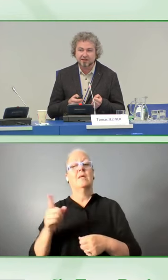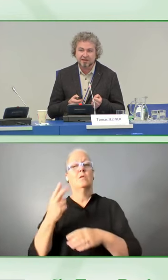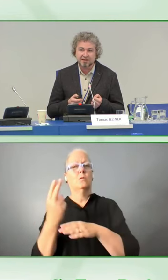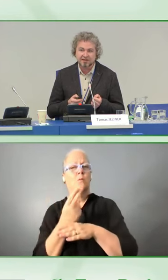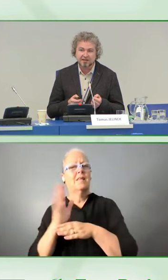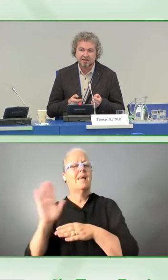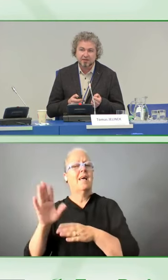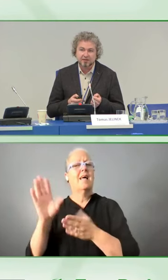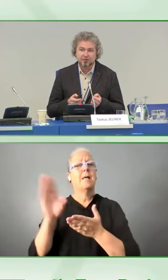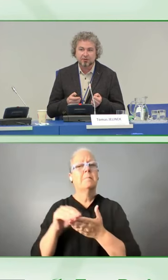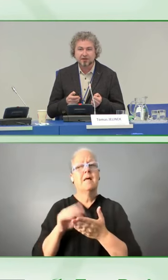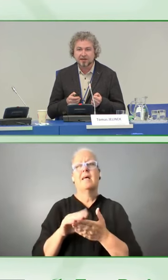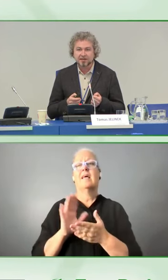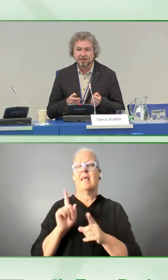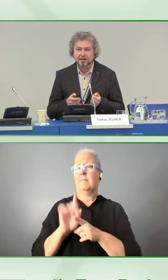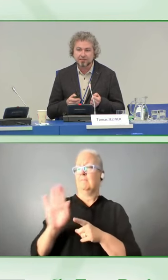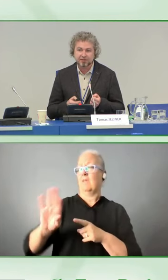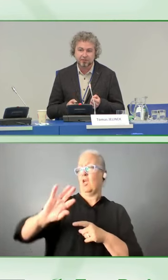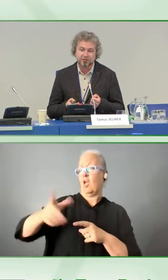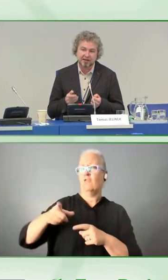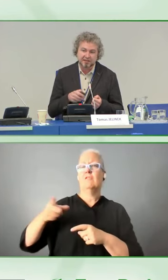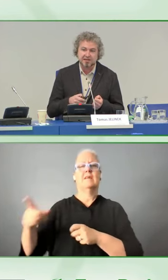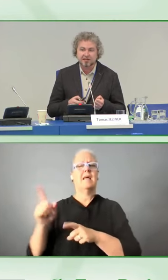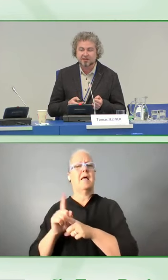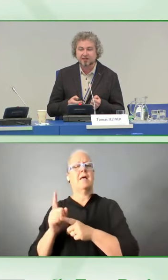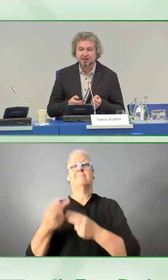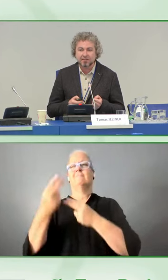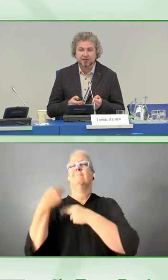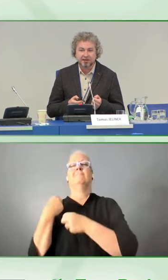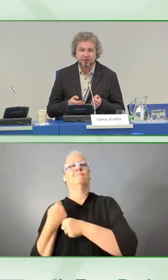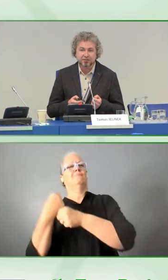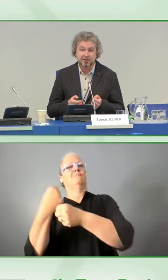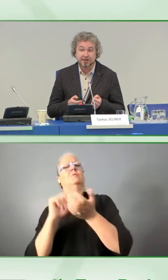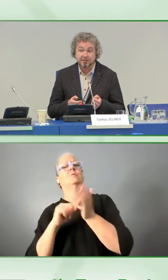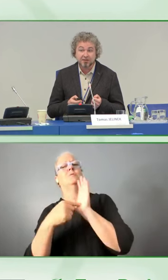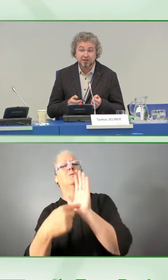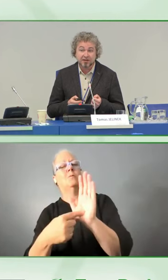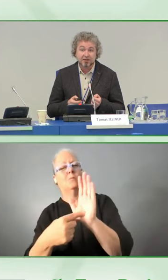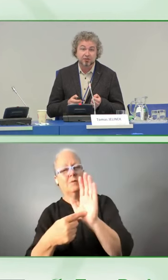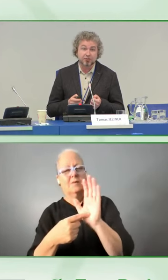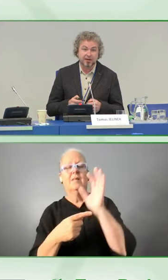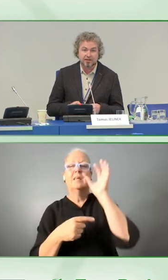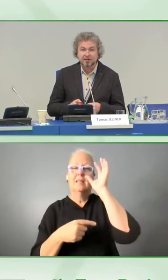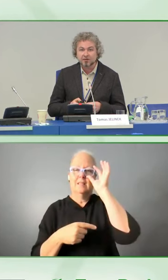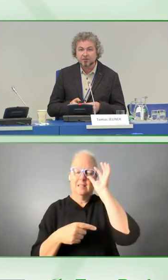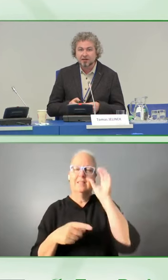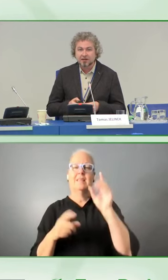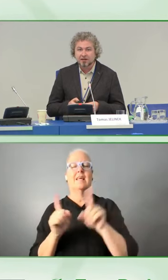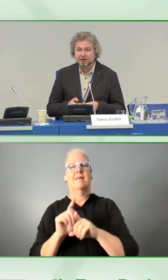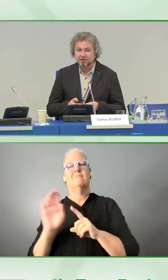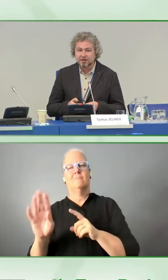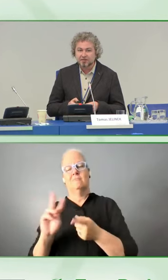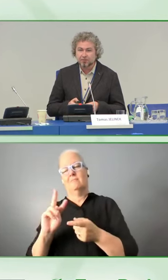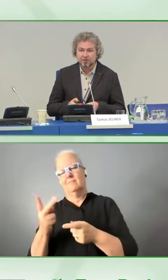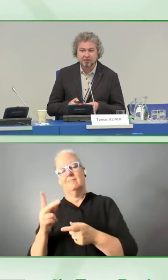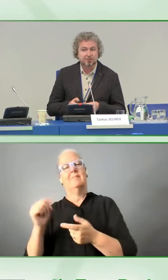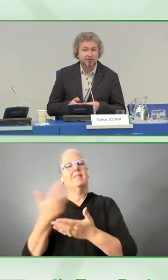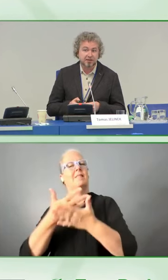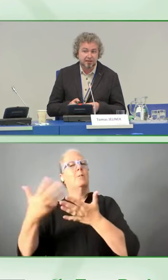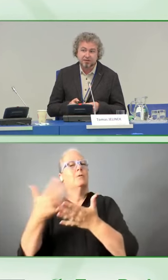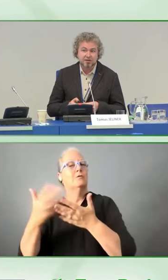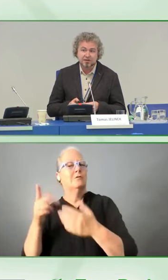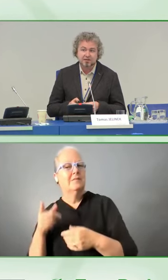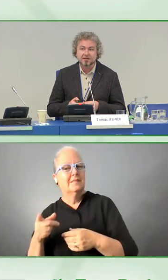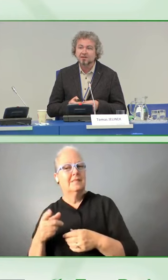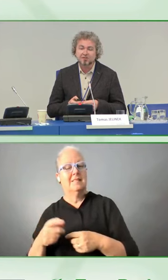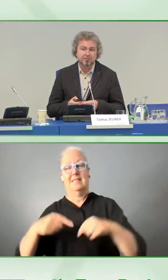in their countries. So they help us to translate the application to their language. So right now we have more than